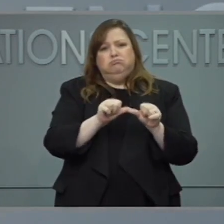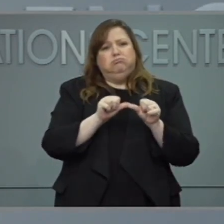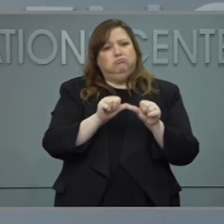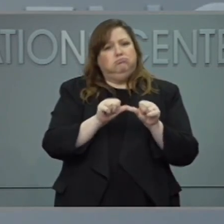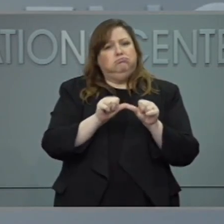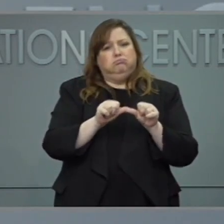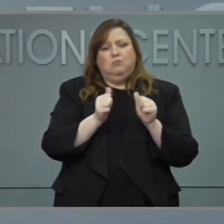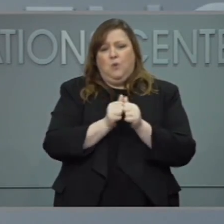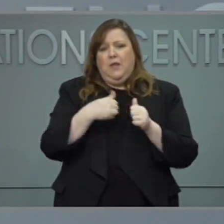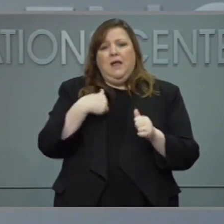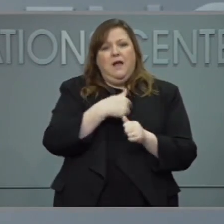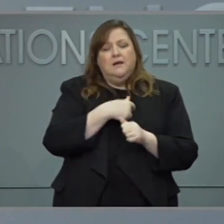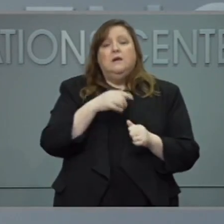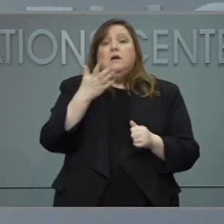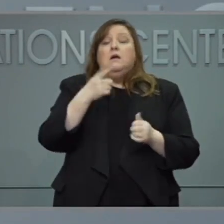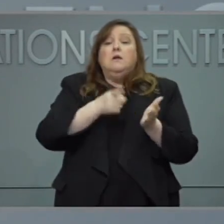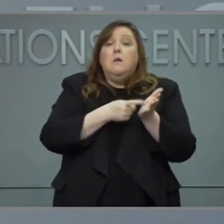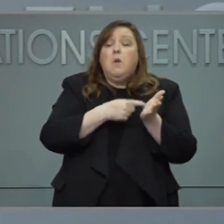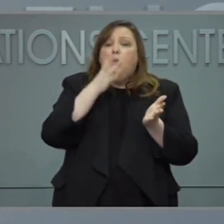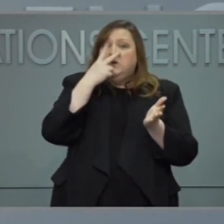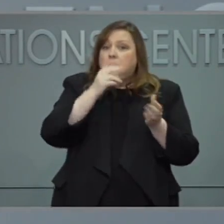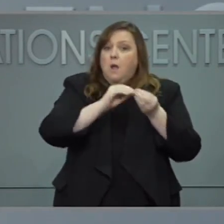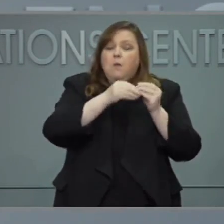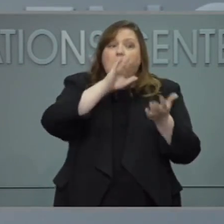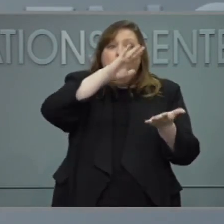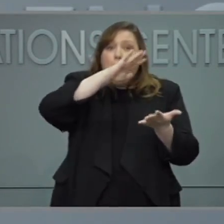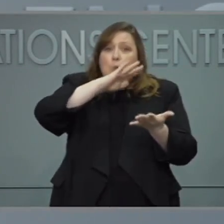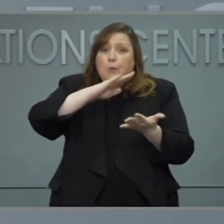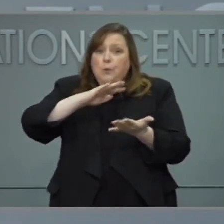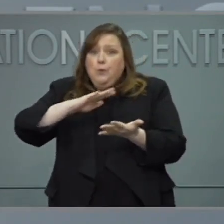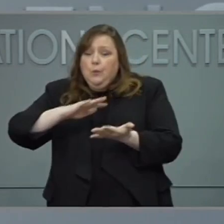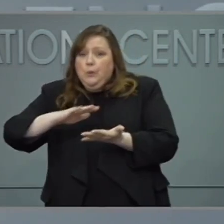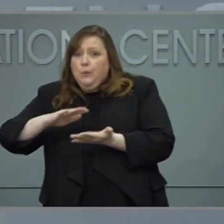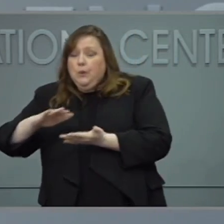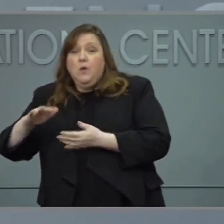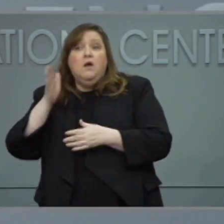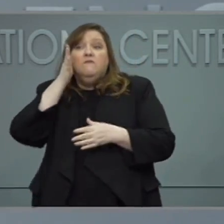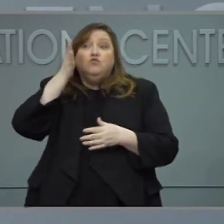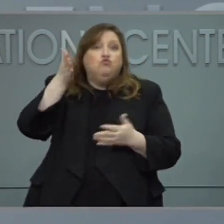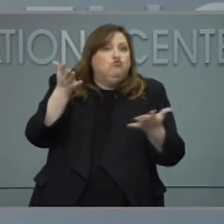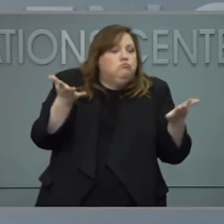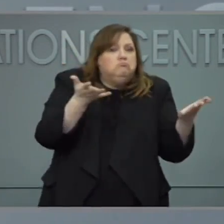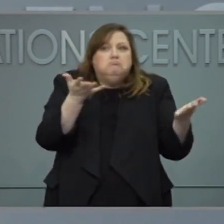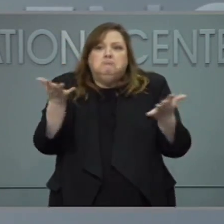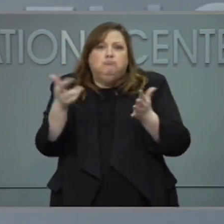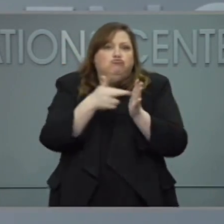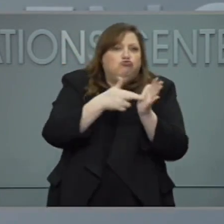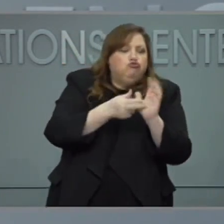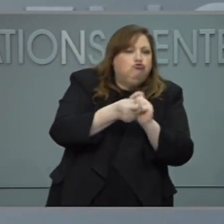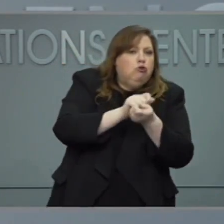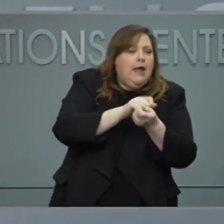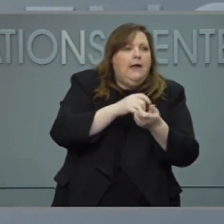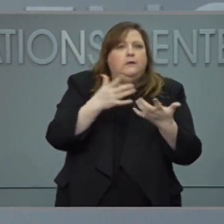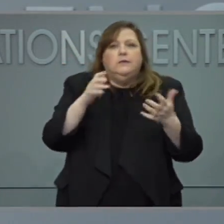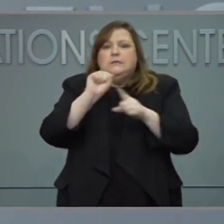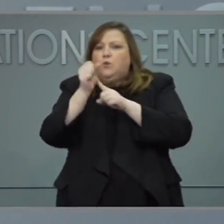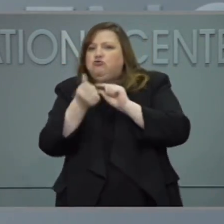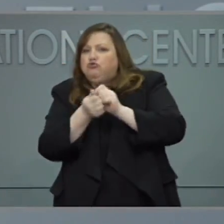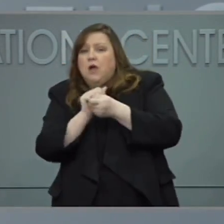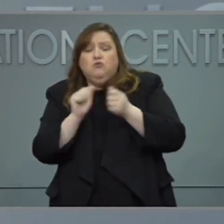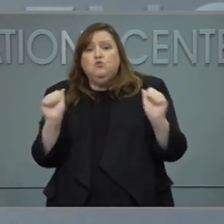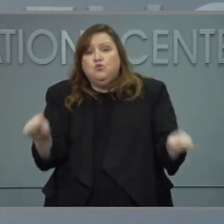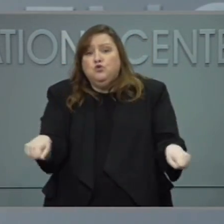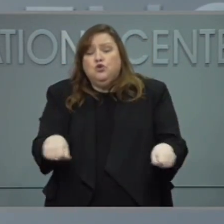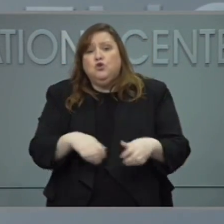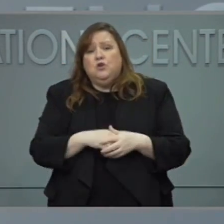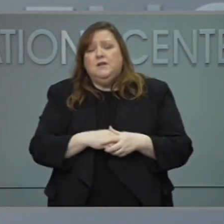viral activity and things could change as we go into the future. I think we don't want to take away from the good news of today, which is exciting that we are